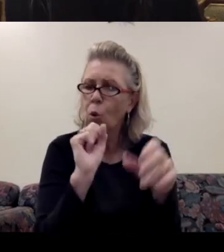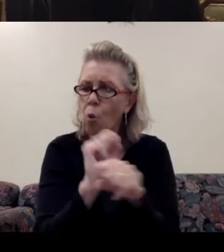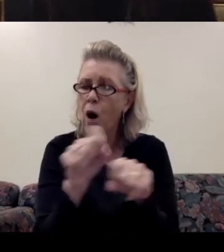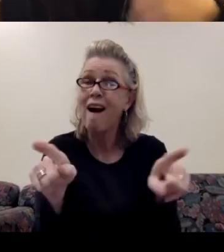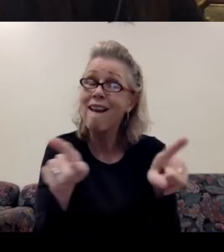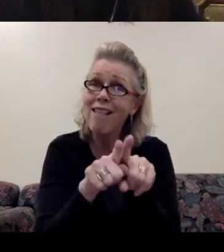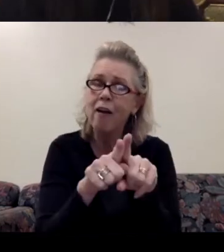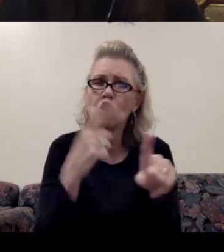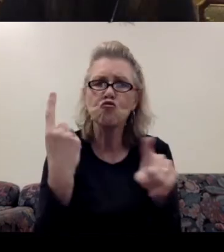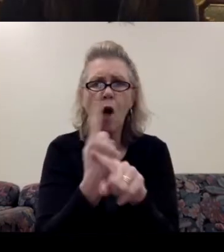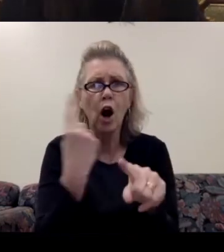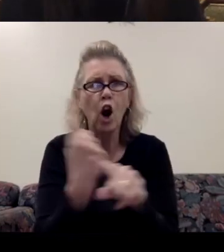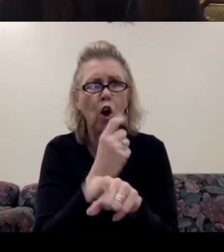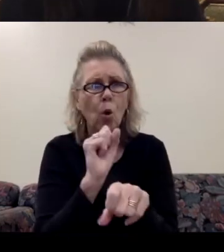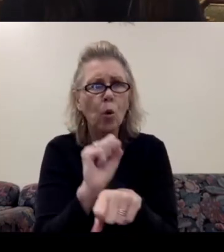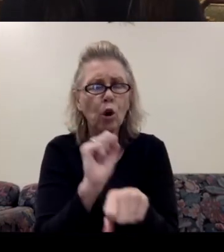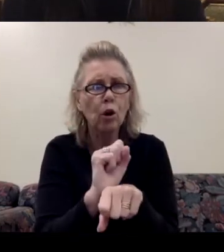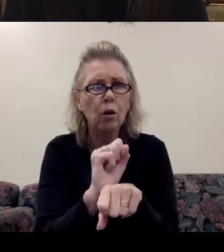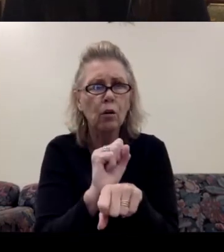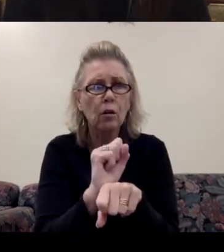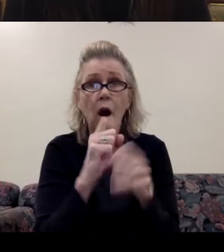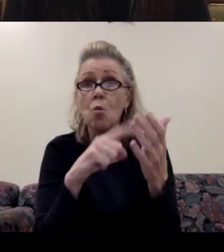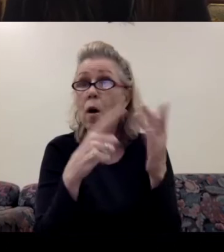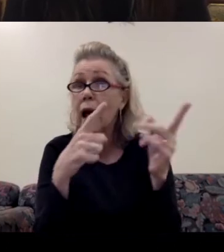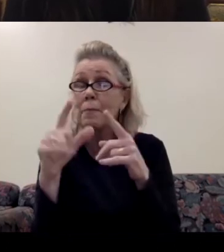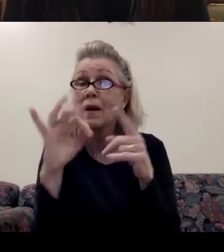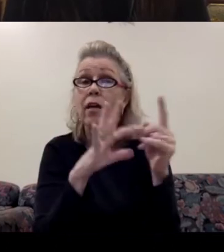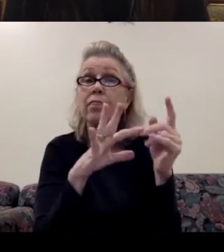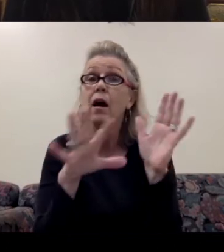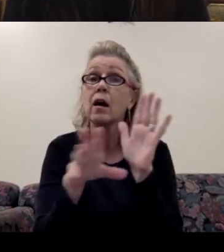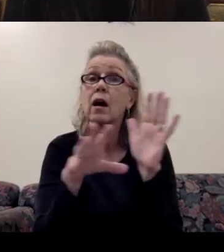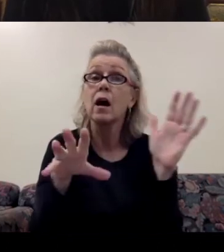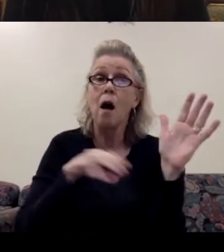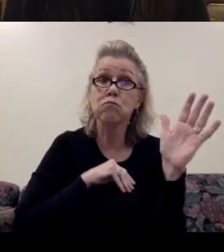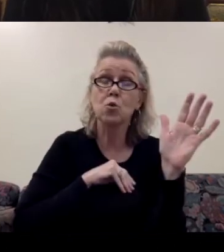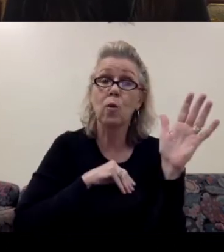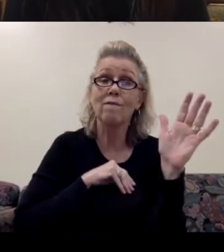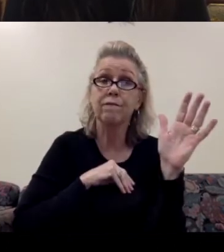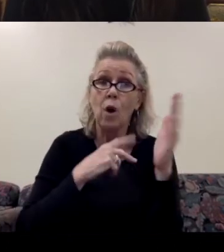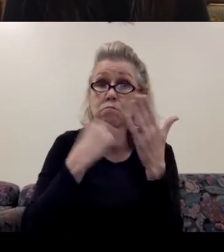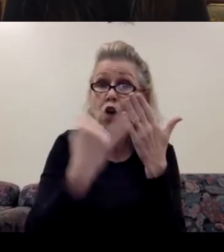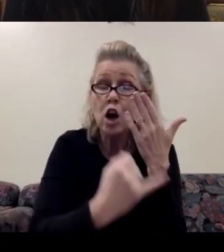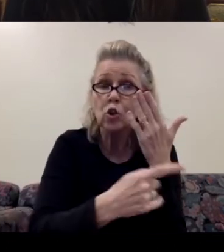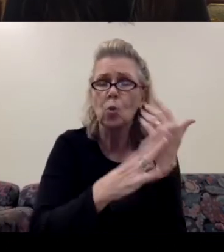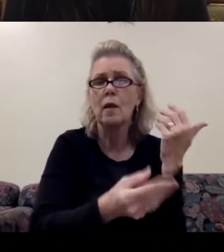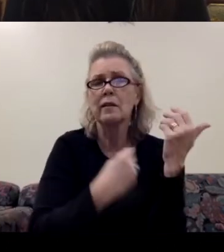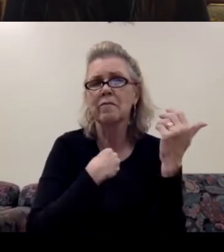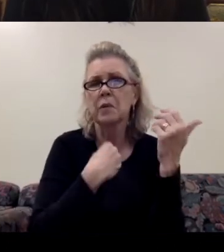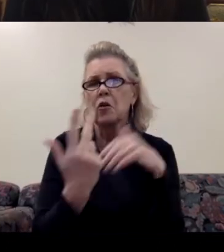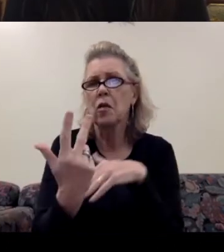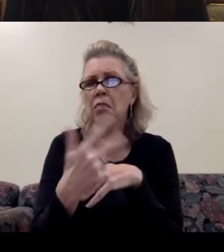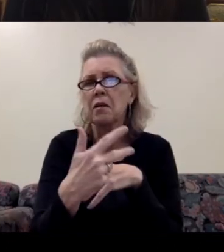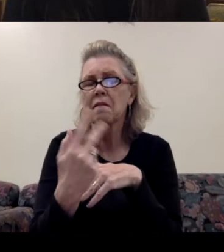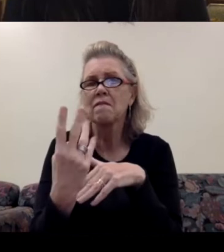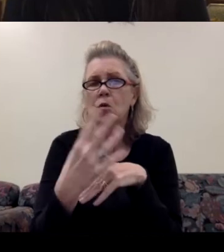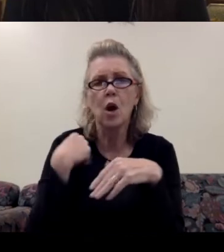The D what happens is if they approve the project, they'll give me three or four days. I